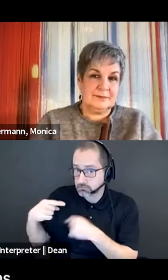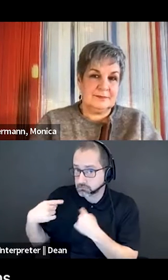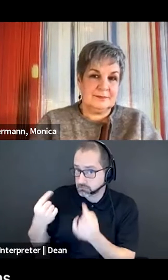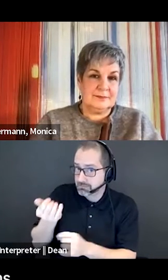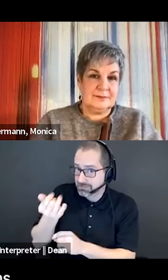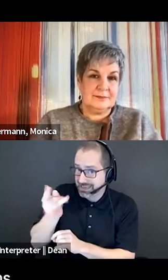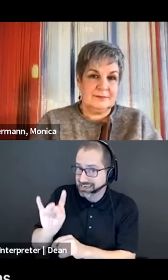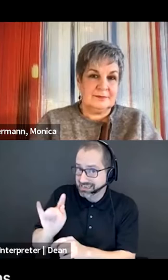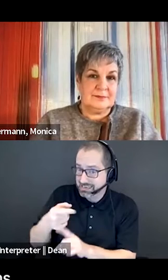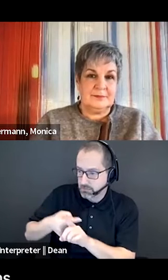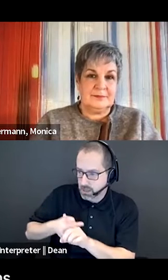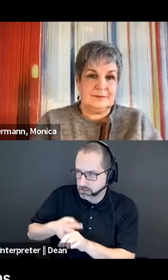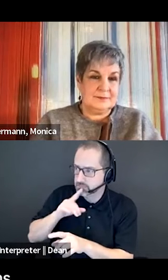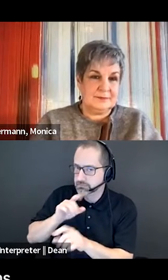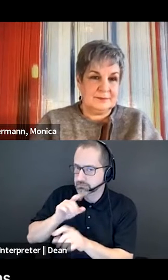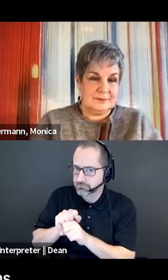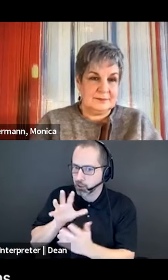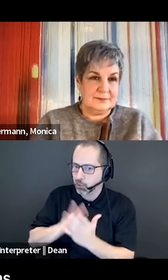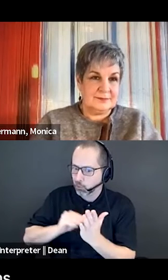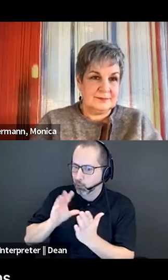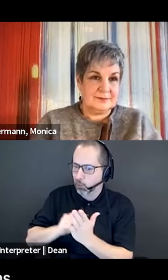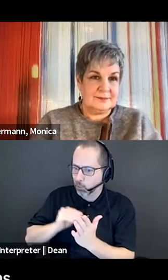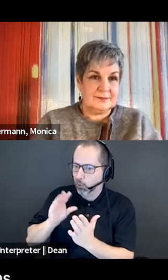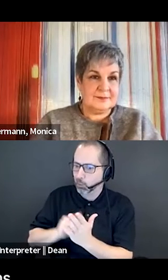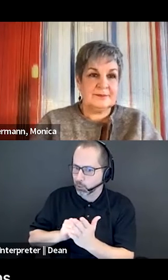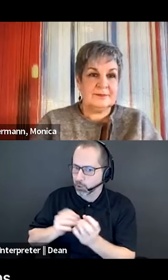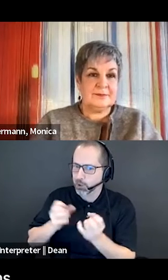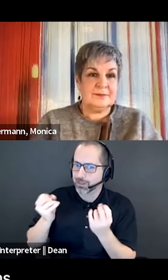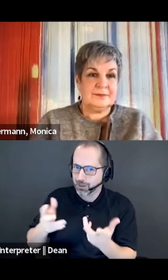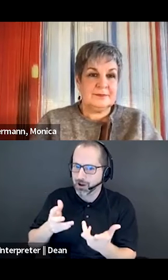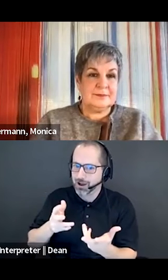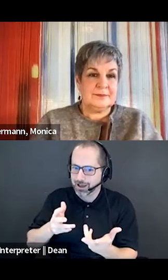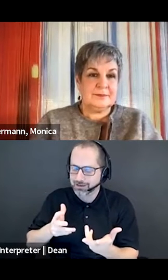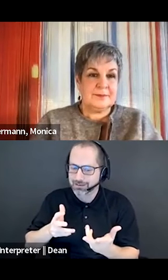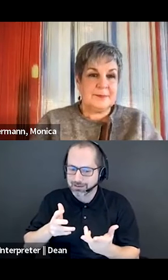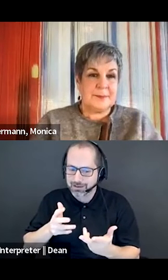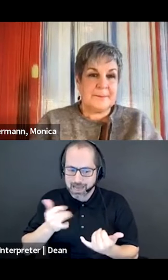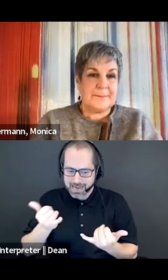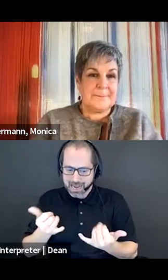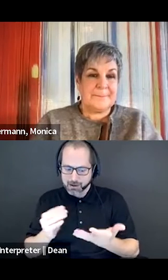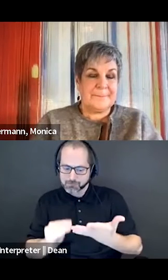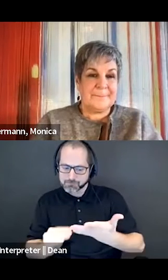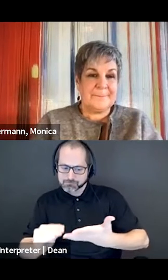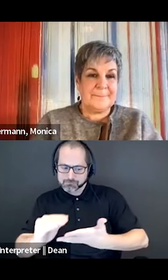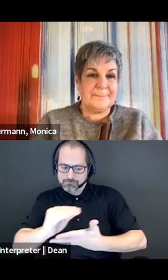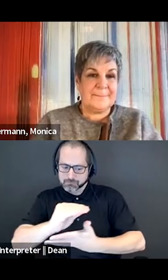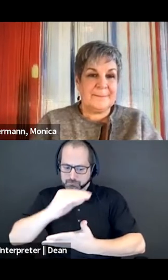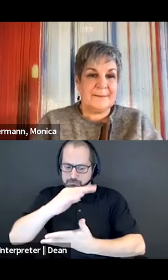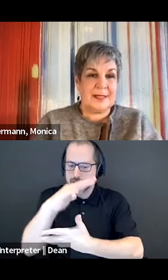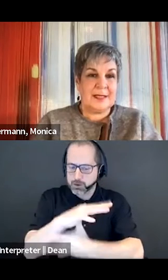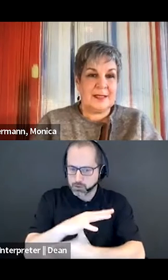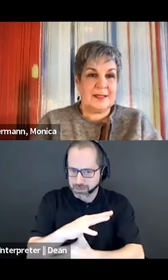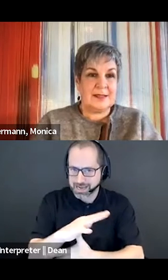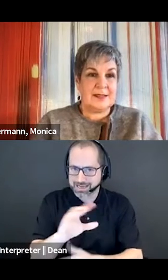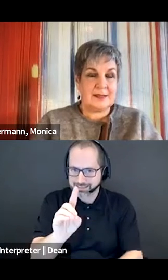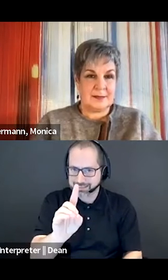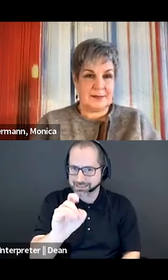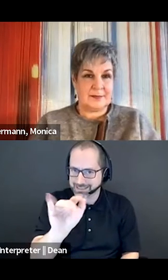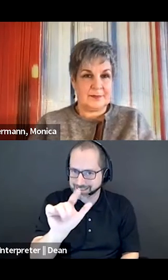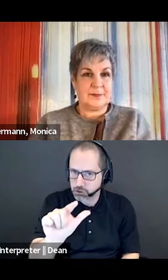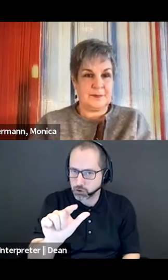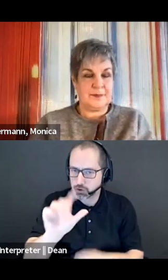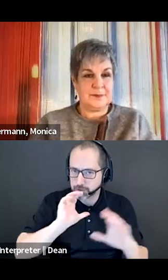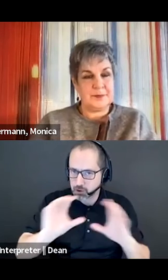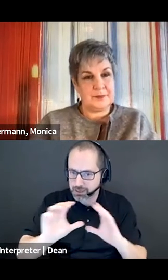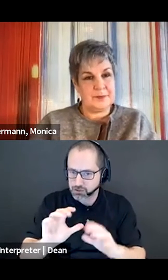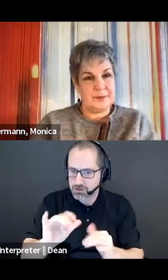a learning journey into what that means and have prioritized, you know, the digital communication and the inclusivity of that